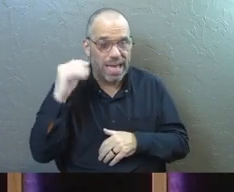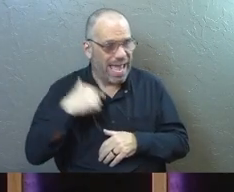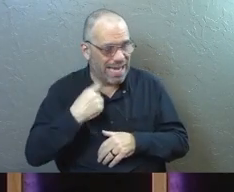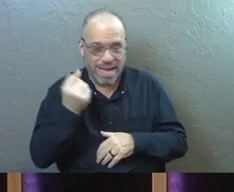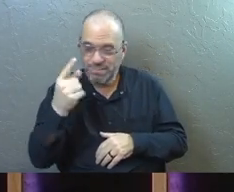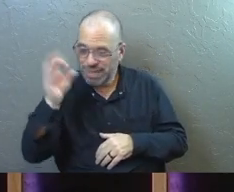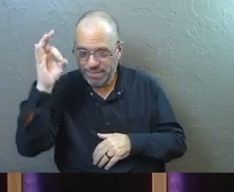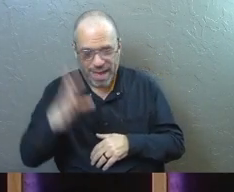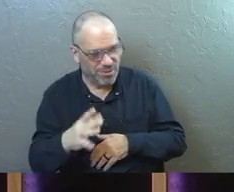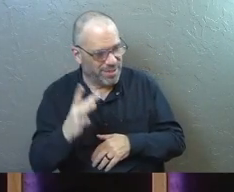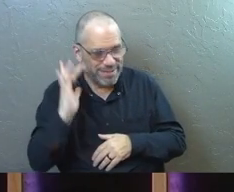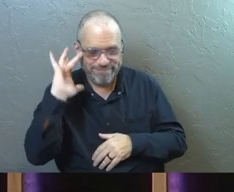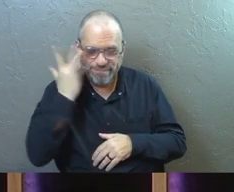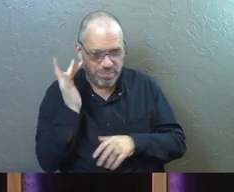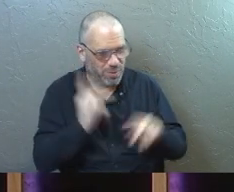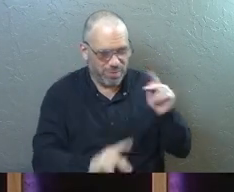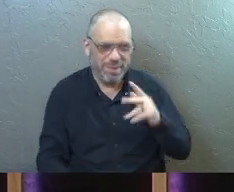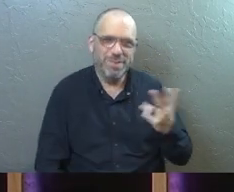I understand, by the way.